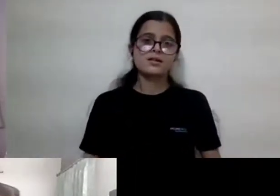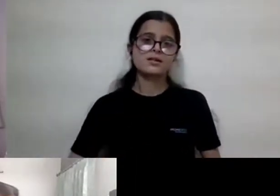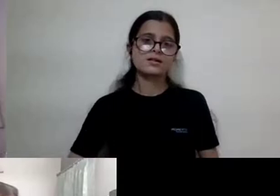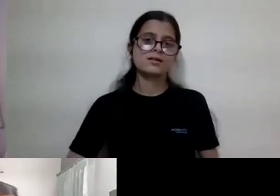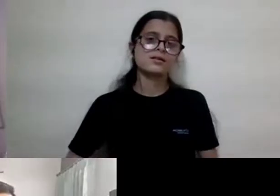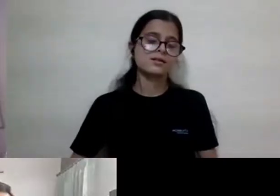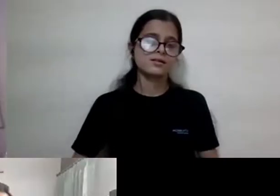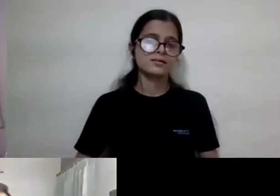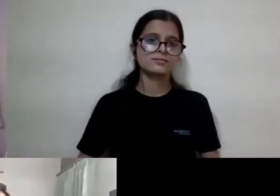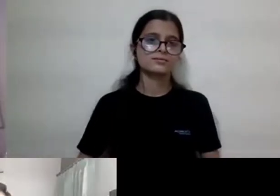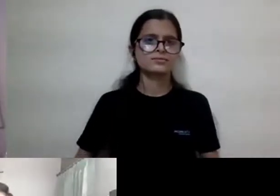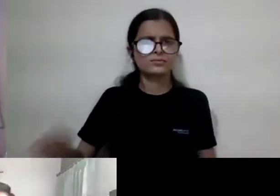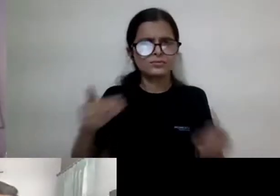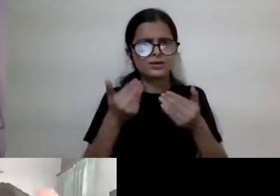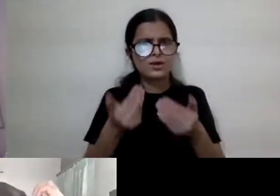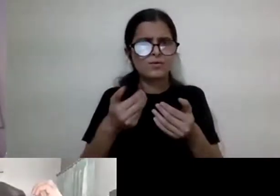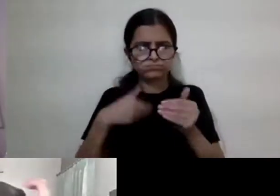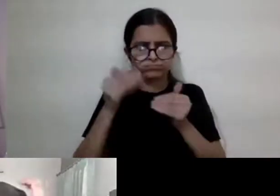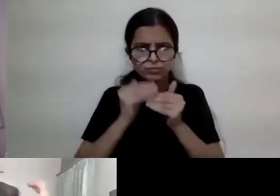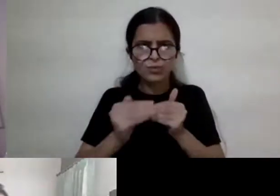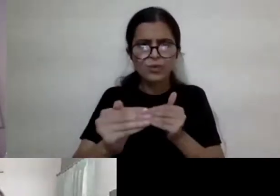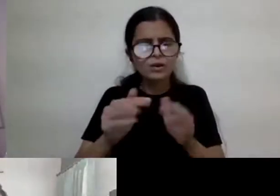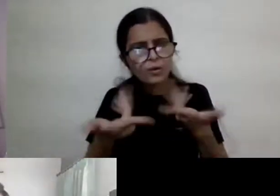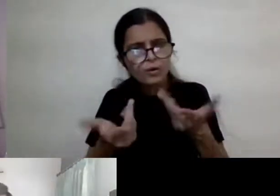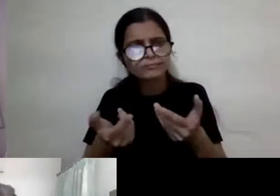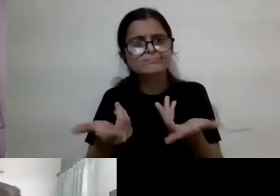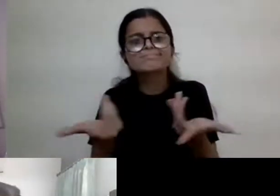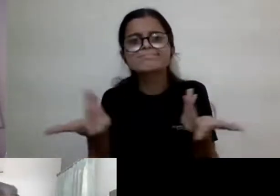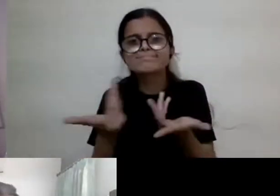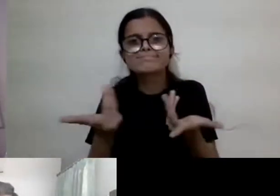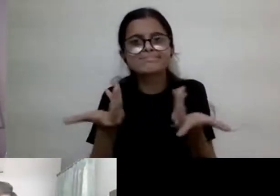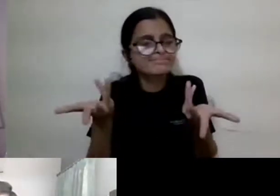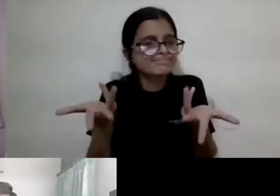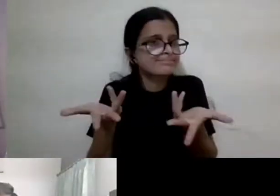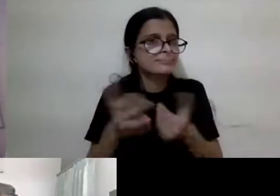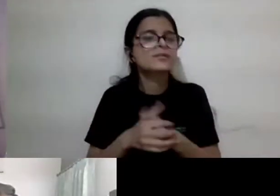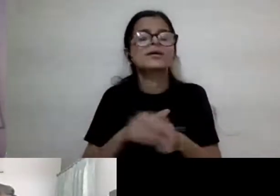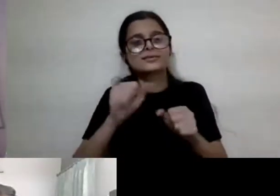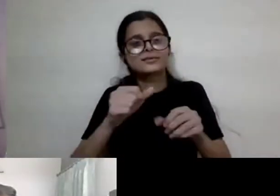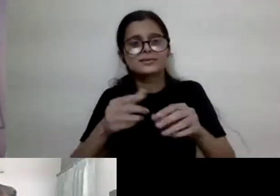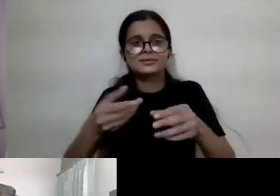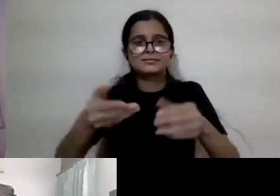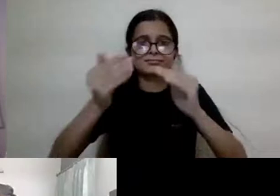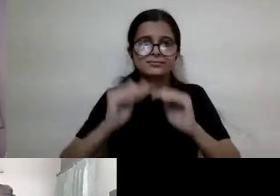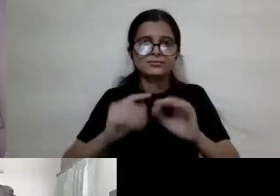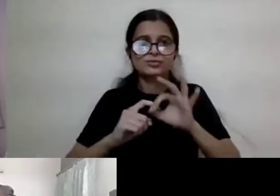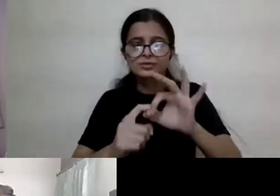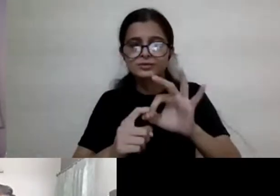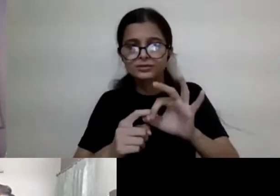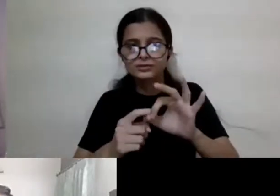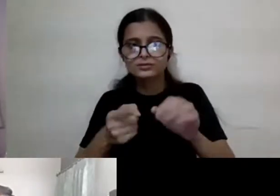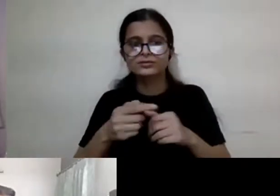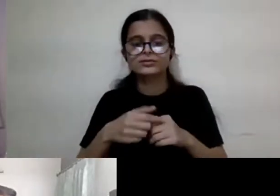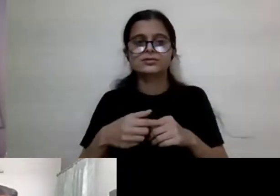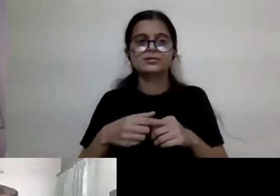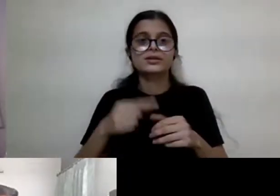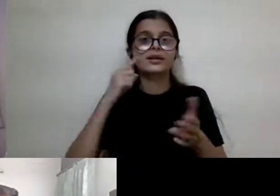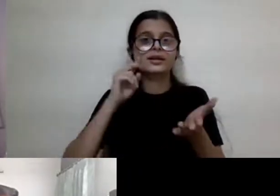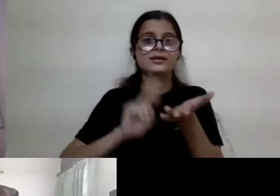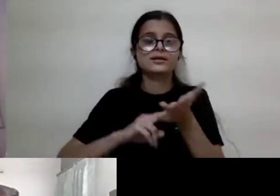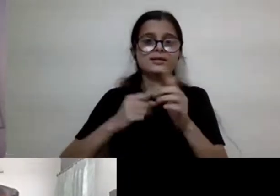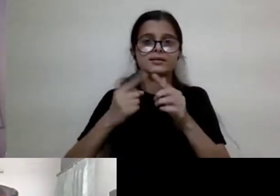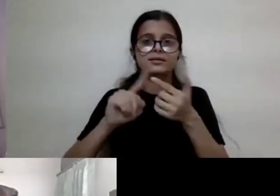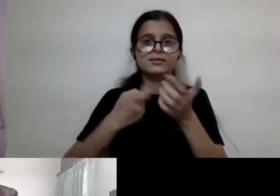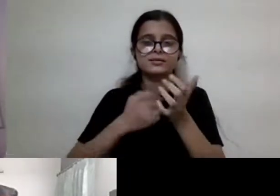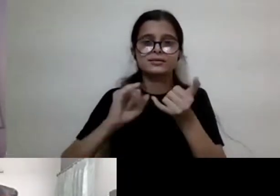Should I just go ahead and look at the chat? So the, the next question on the chat is on the intersectionality. Can you expand a little